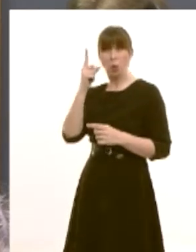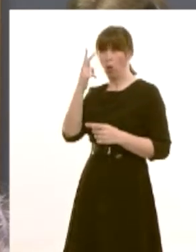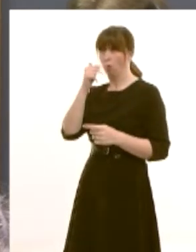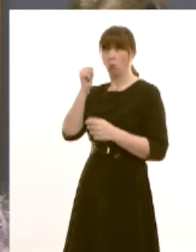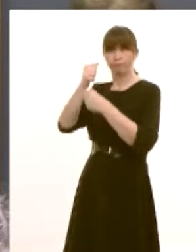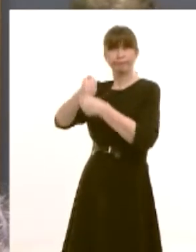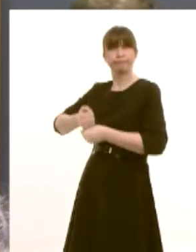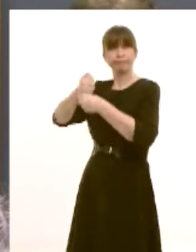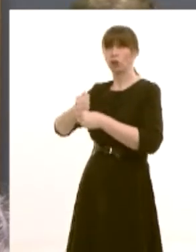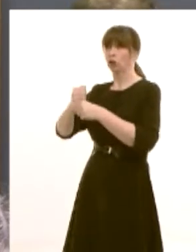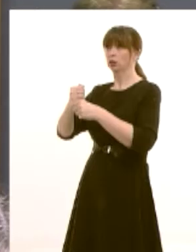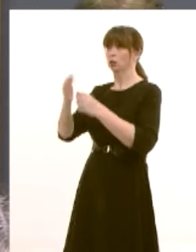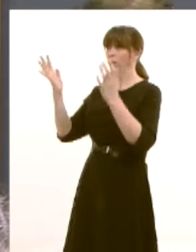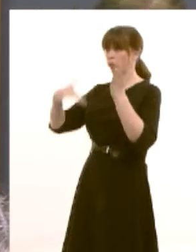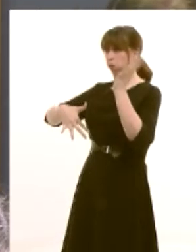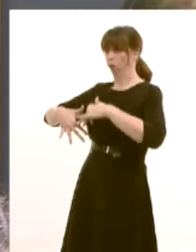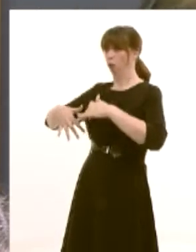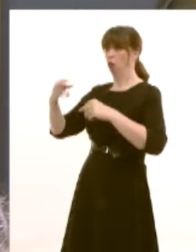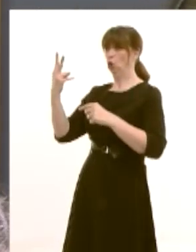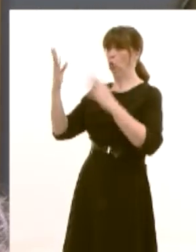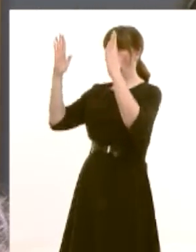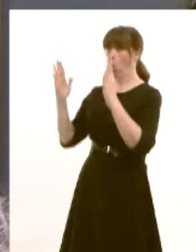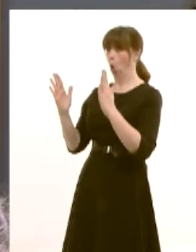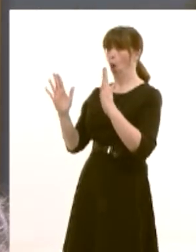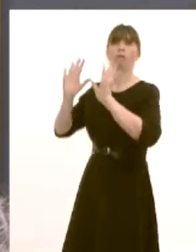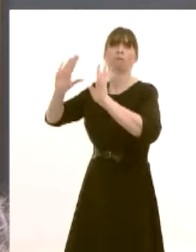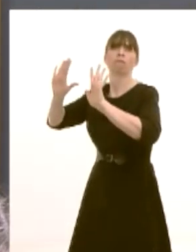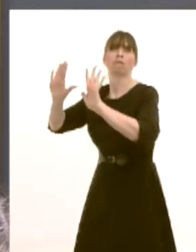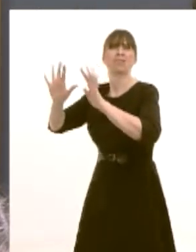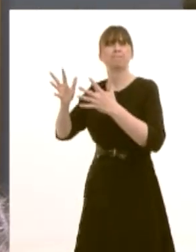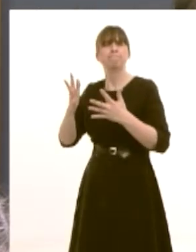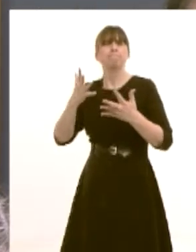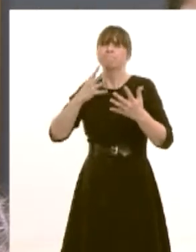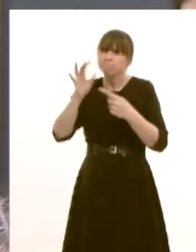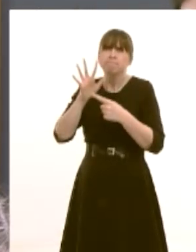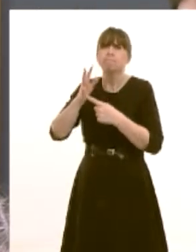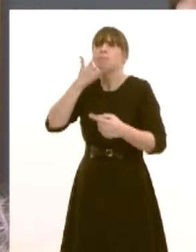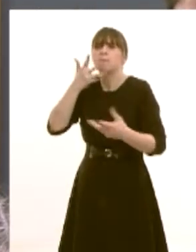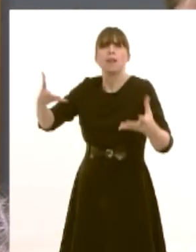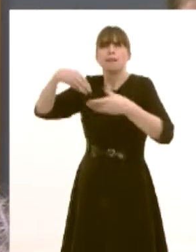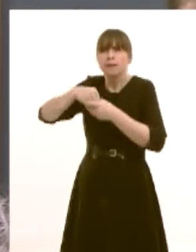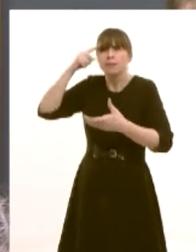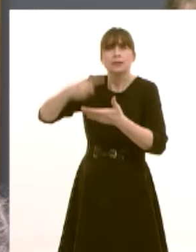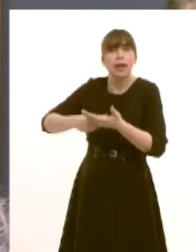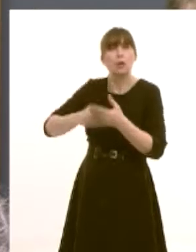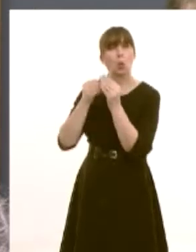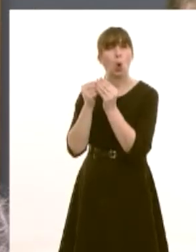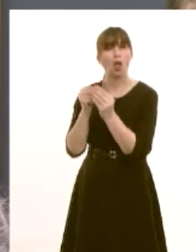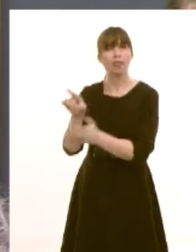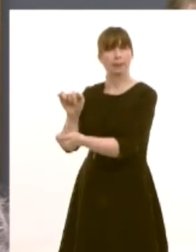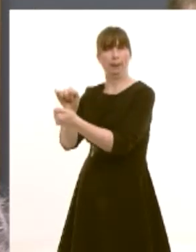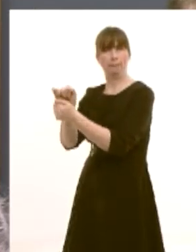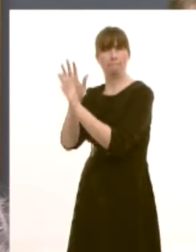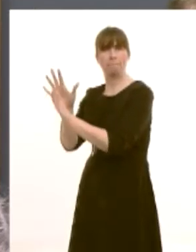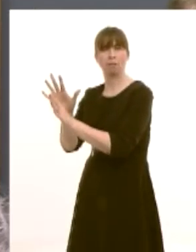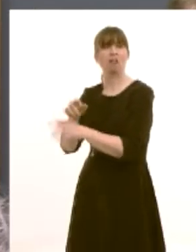listed uh uh could we agree that we need to get community aside which of these buildings are the most important and to try and then to get